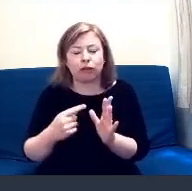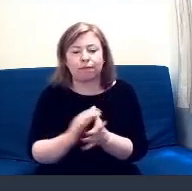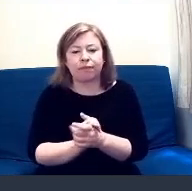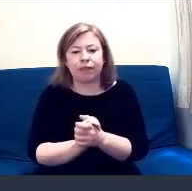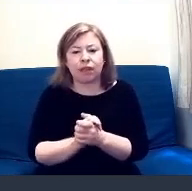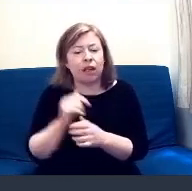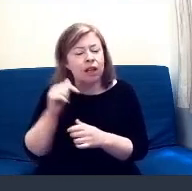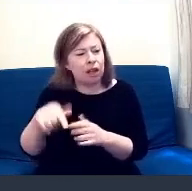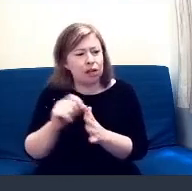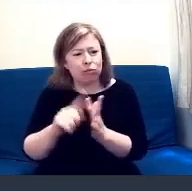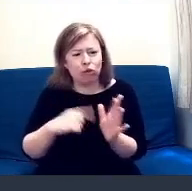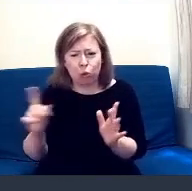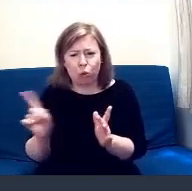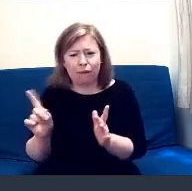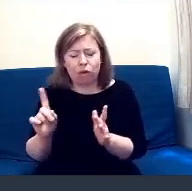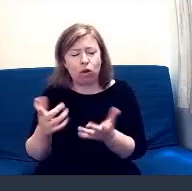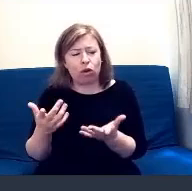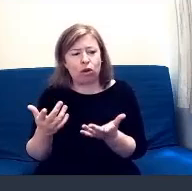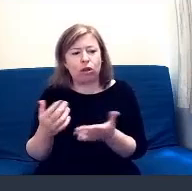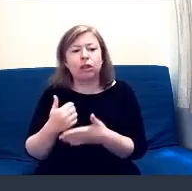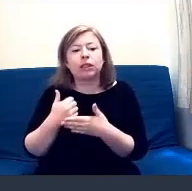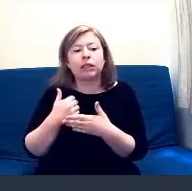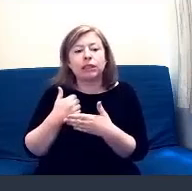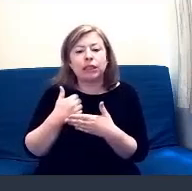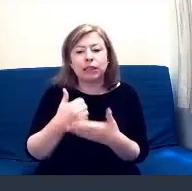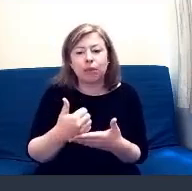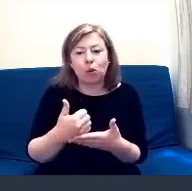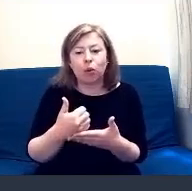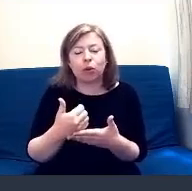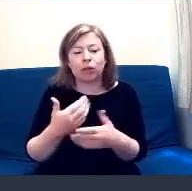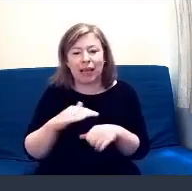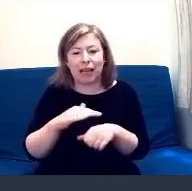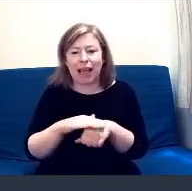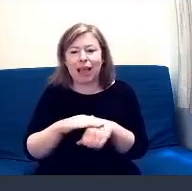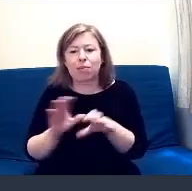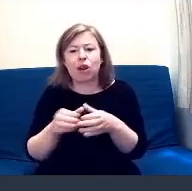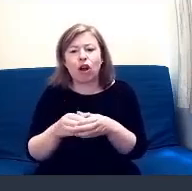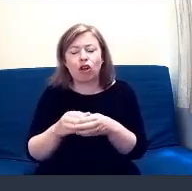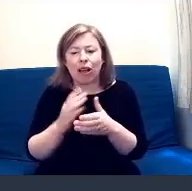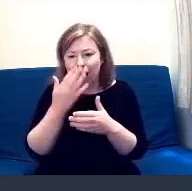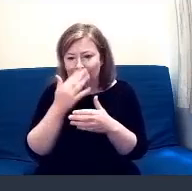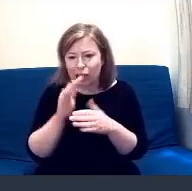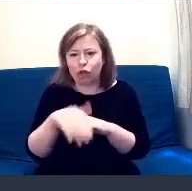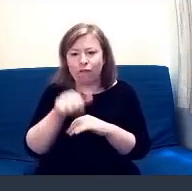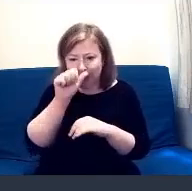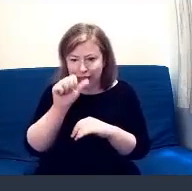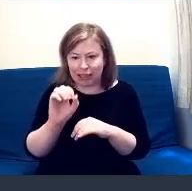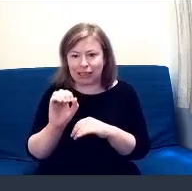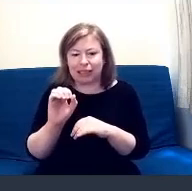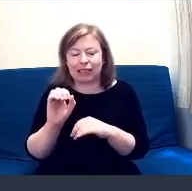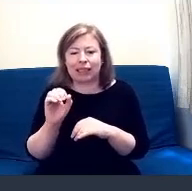support ethnic minority, 60 and over, people who are facing language